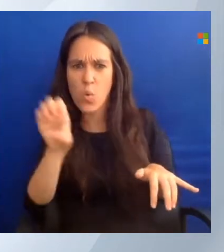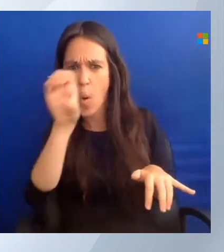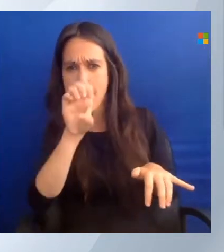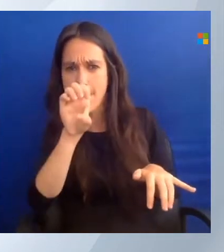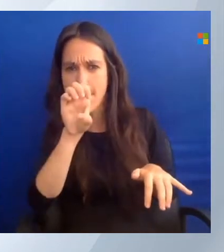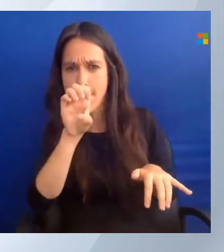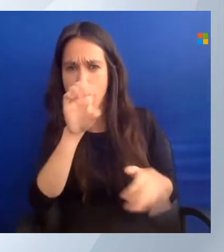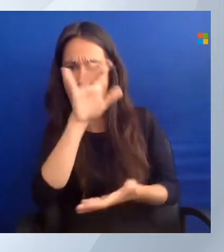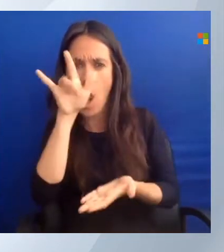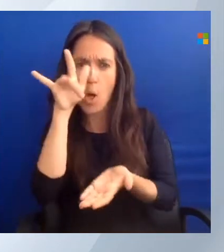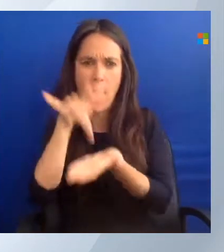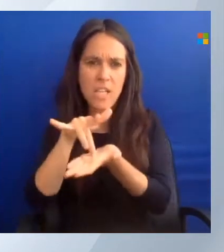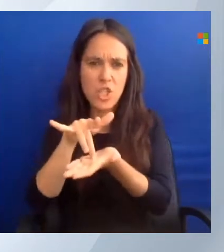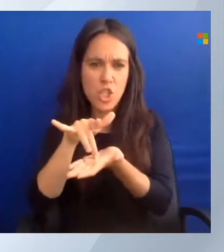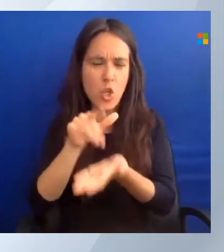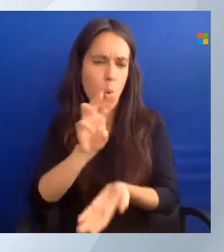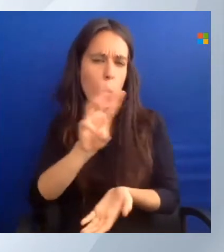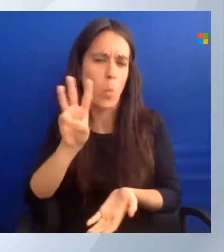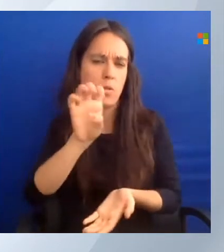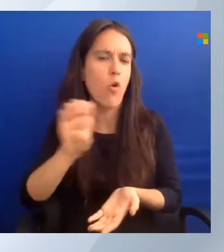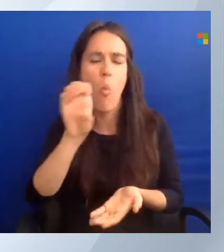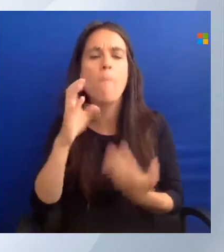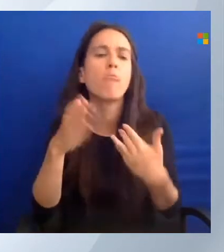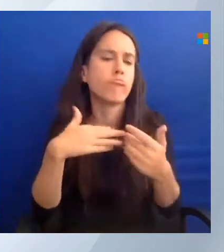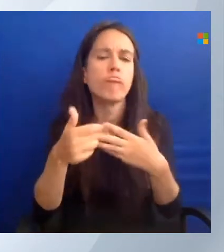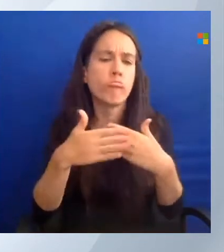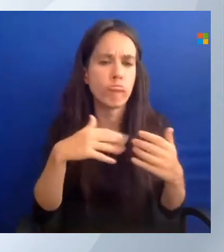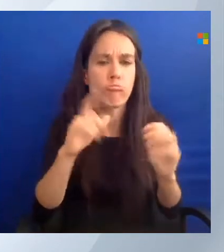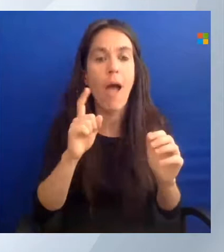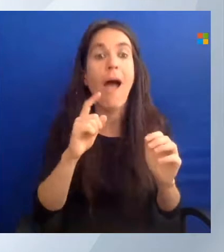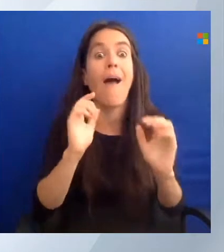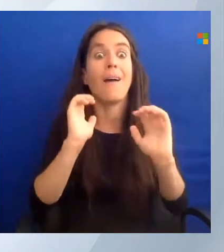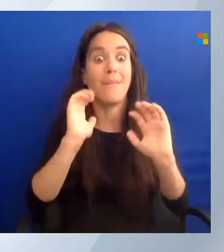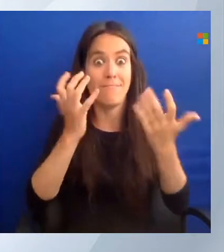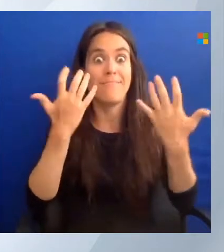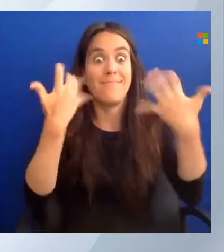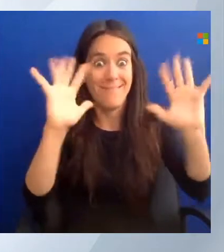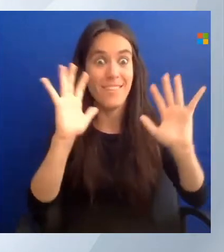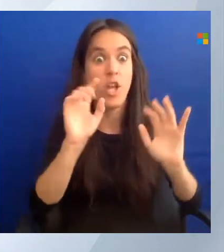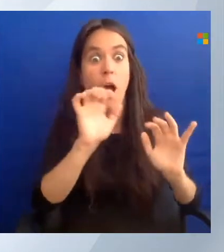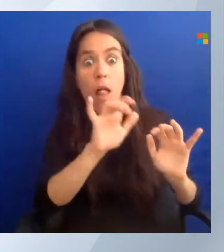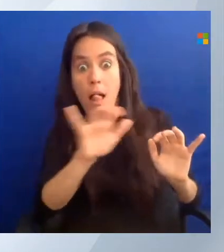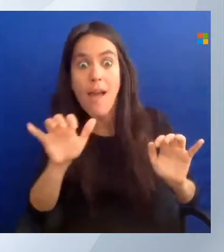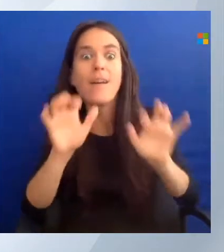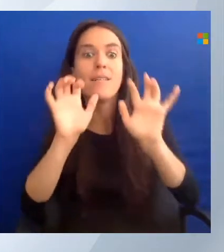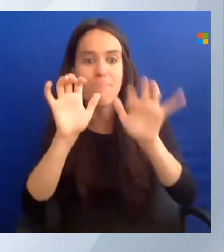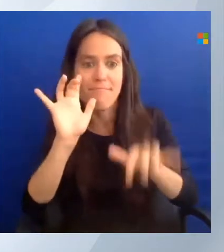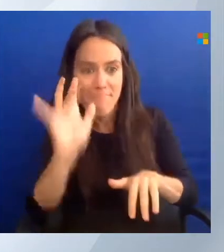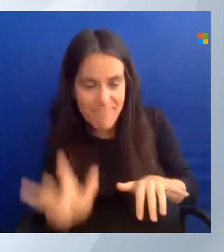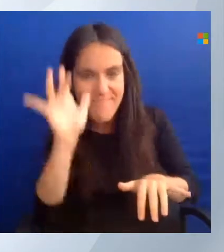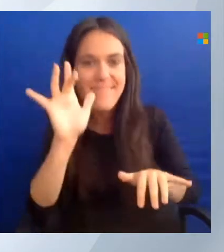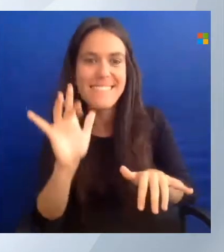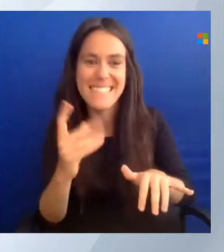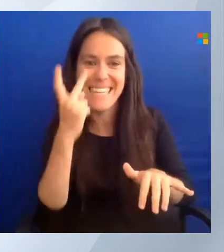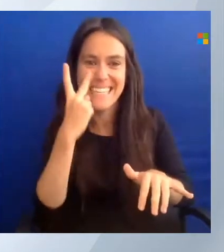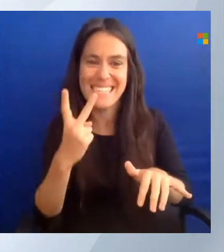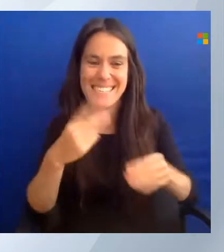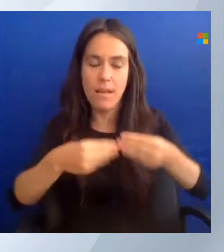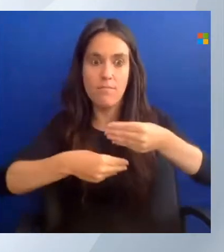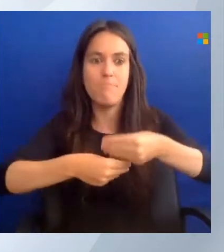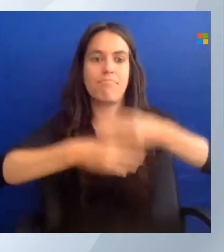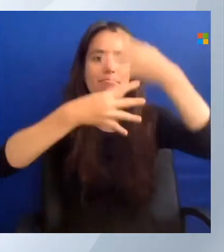And if I enter that, I have now created that resource group. That's how quick it can go. So that's pretty nice. We now have a resource group.